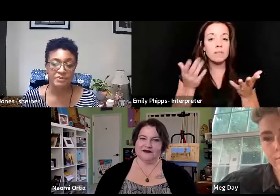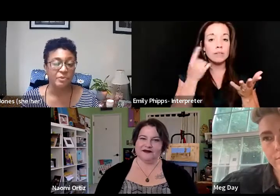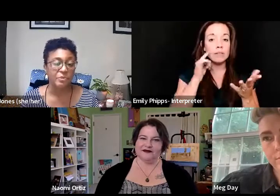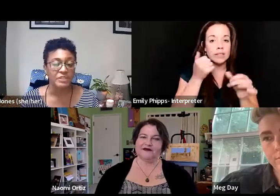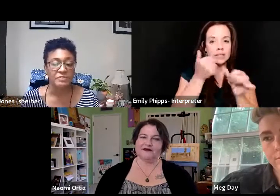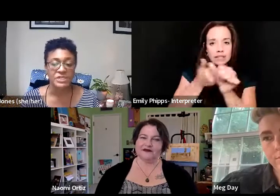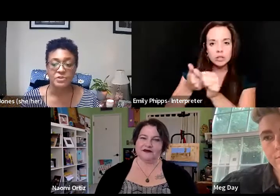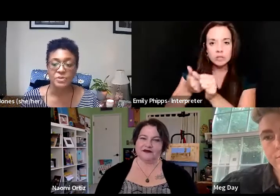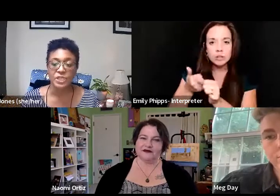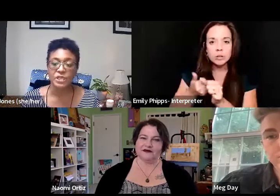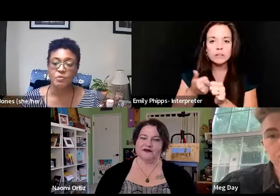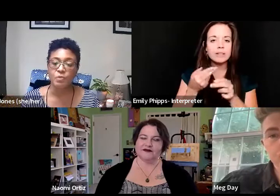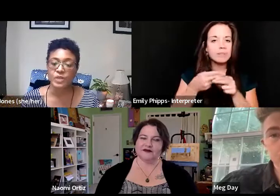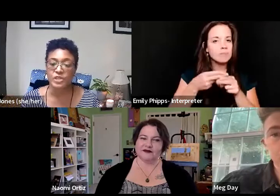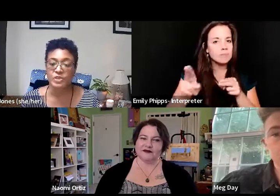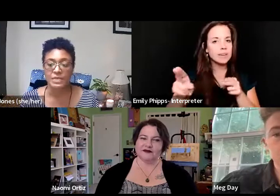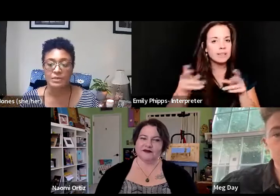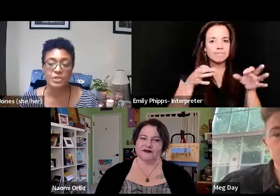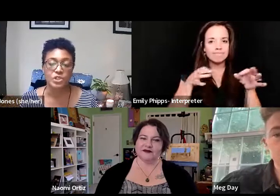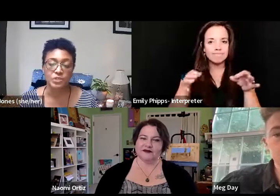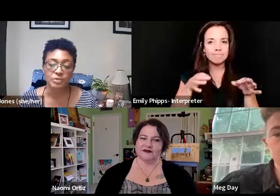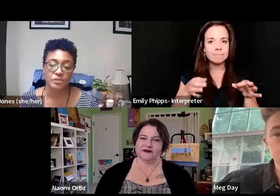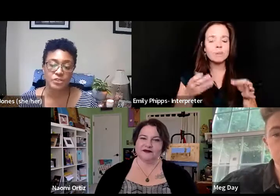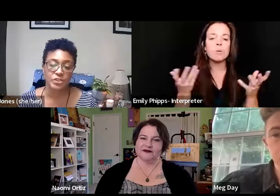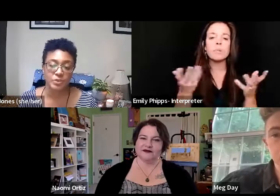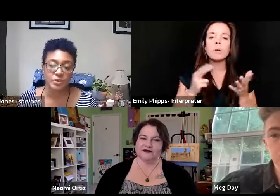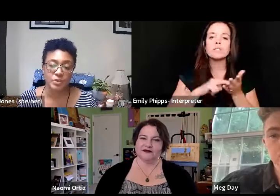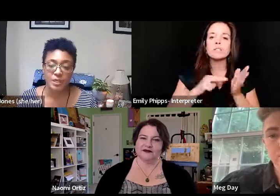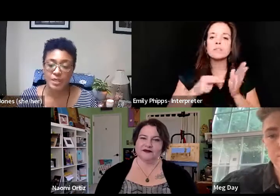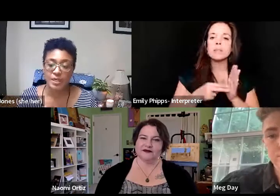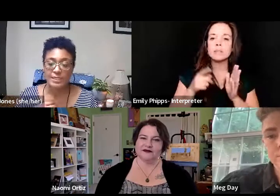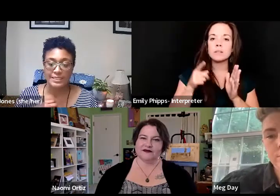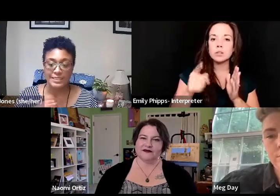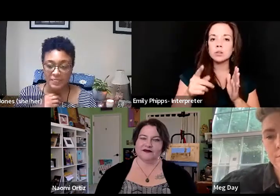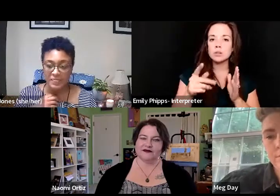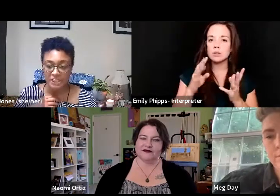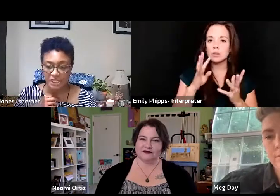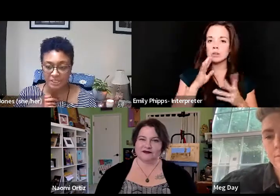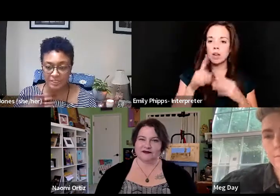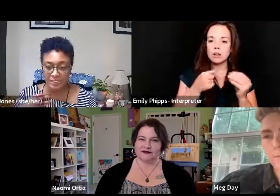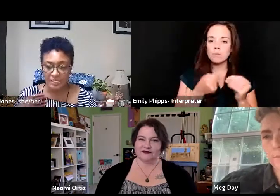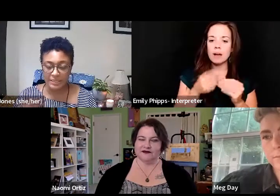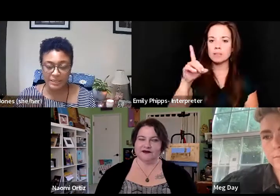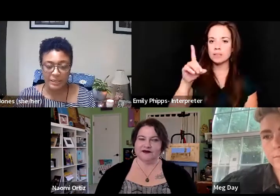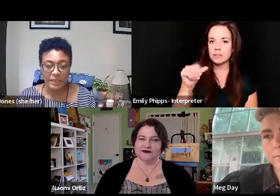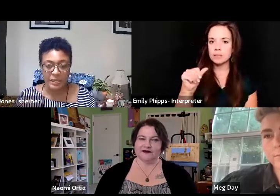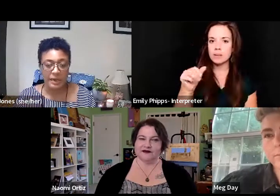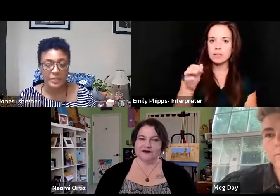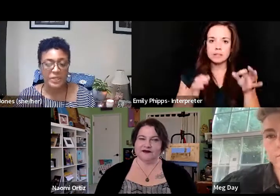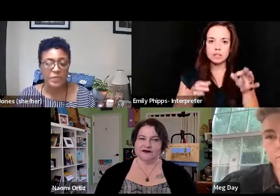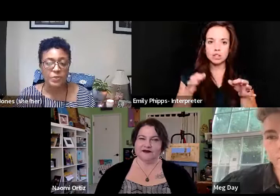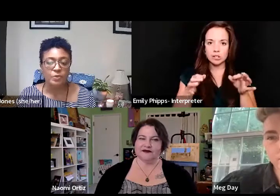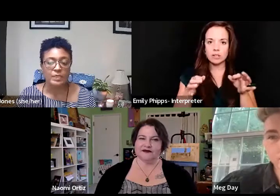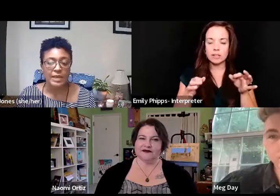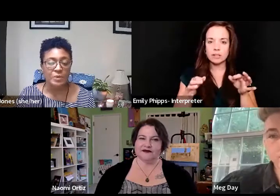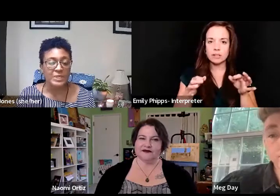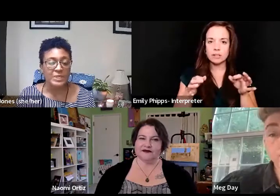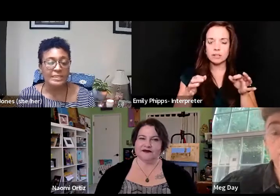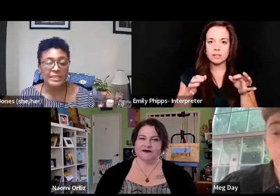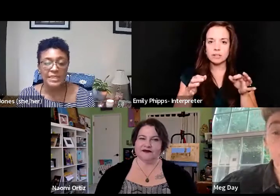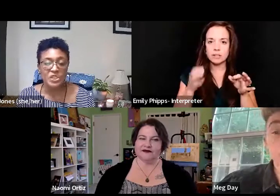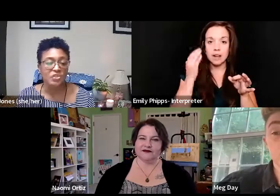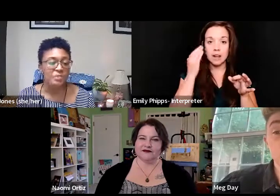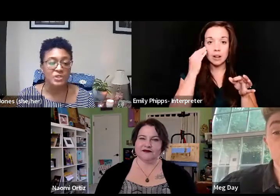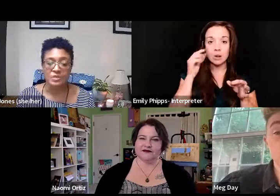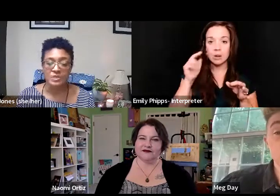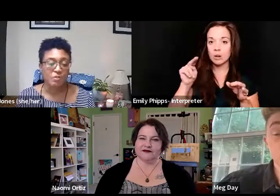to give a brief description of what you mean when you refer to disability justice. And I know Naomi